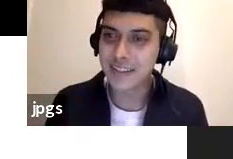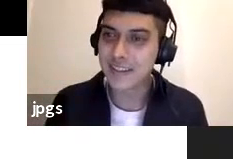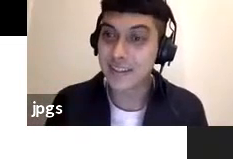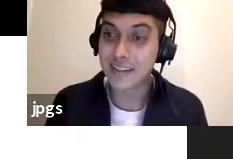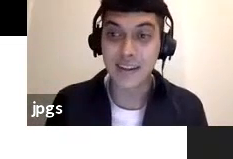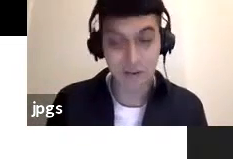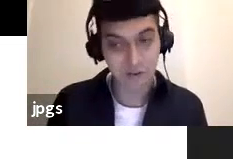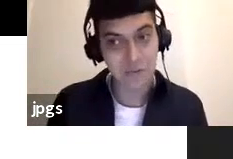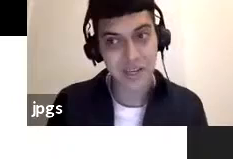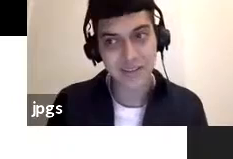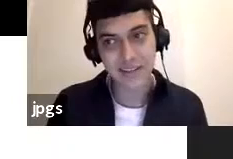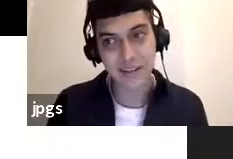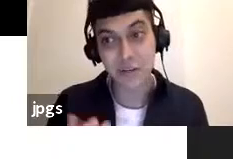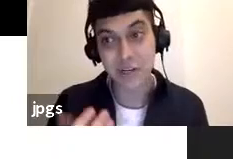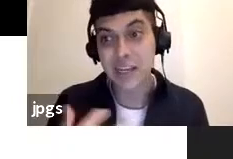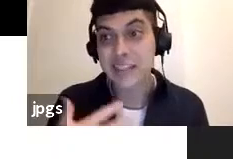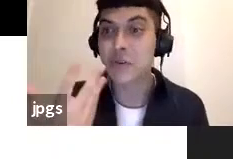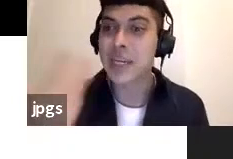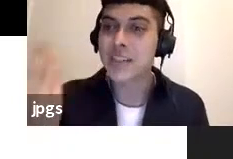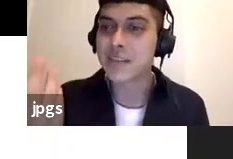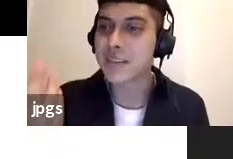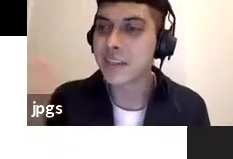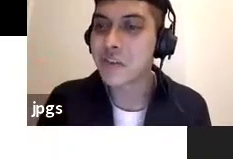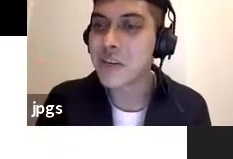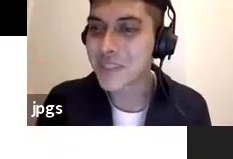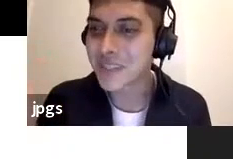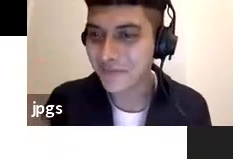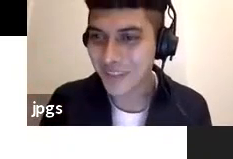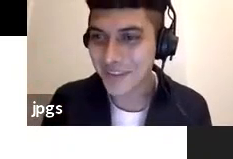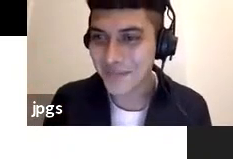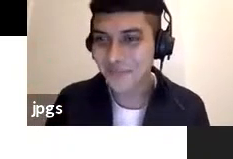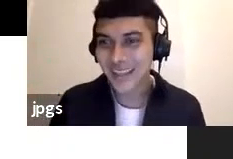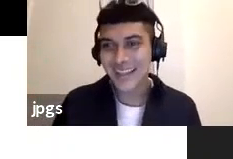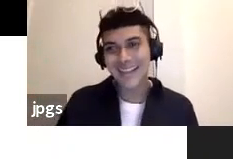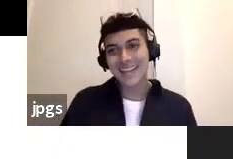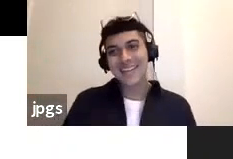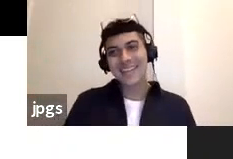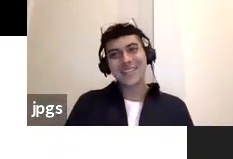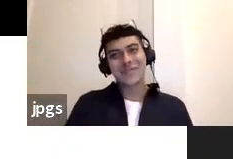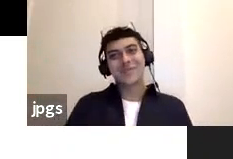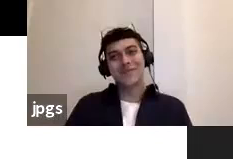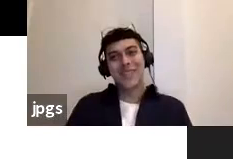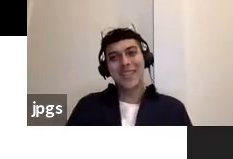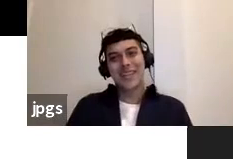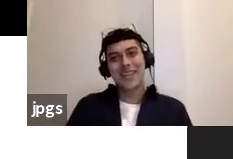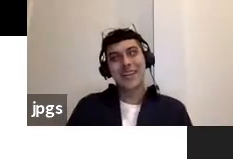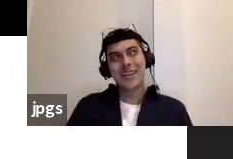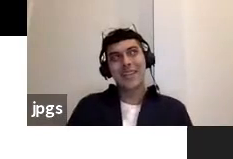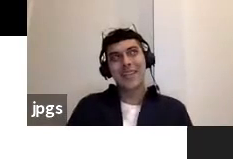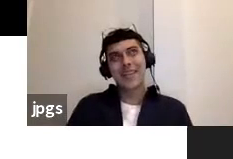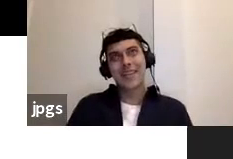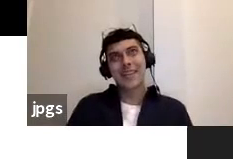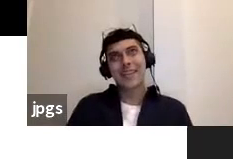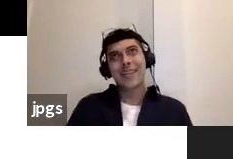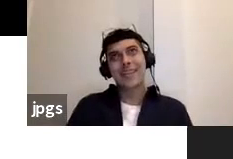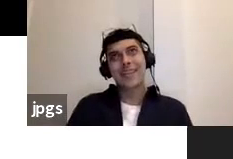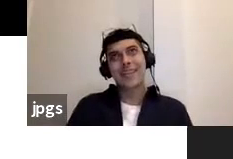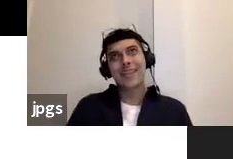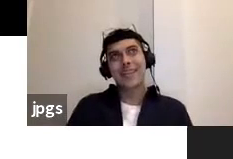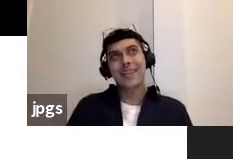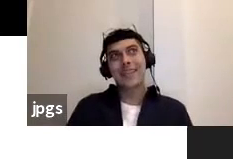in in our minds and our aspirations and dreams no um i think